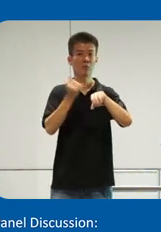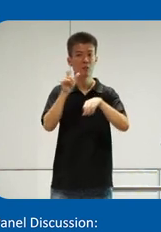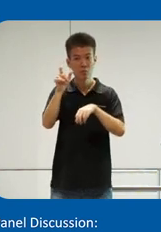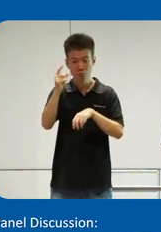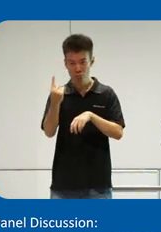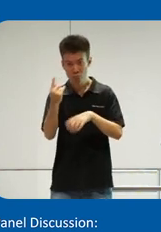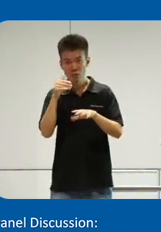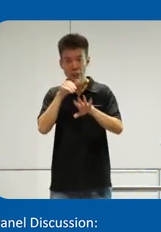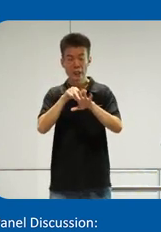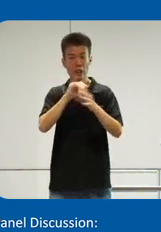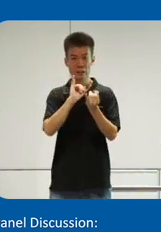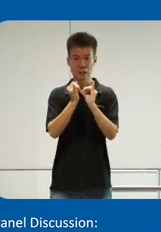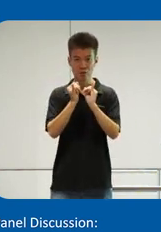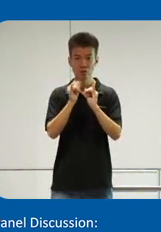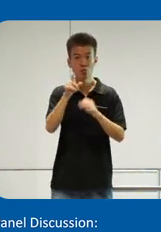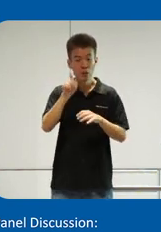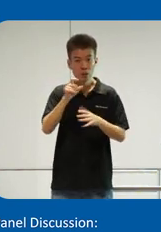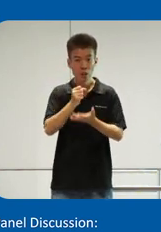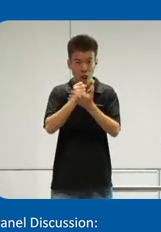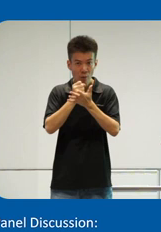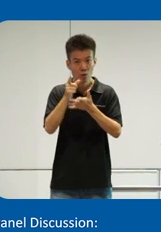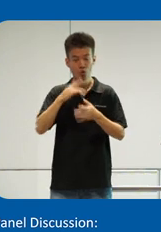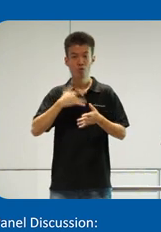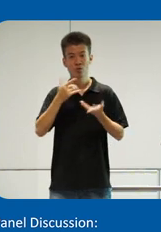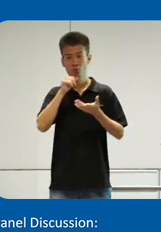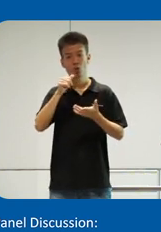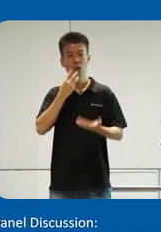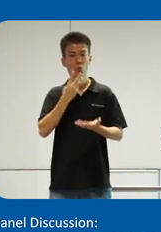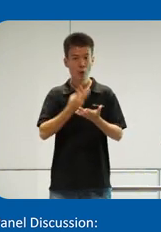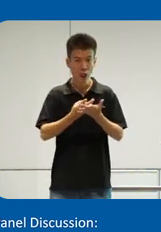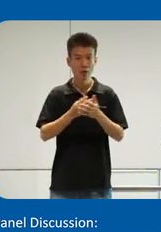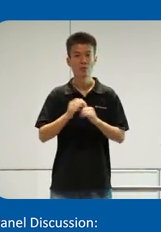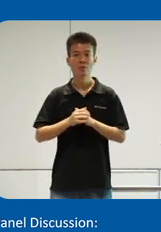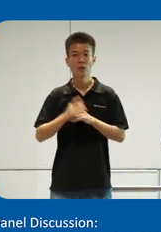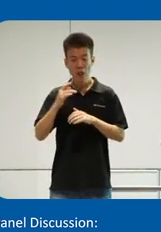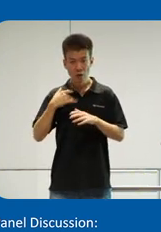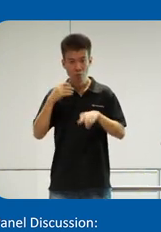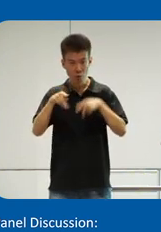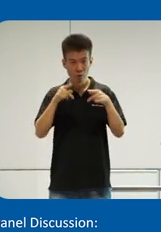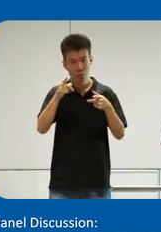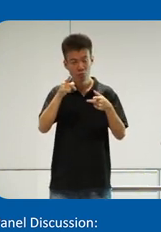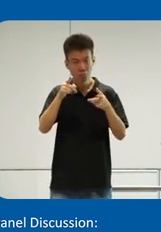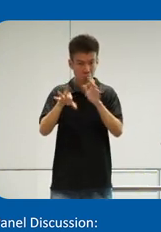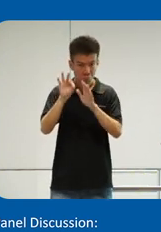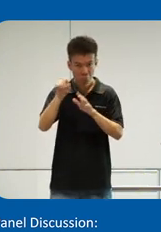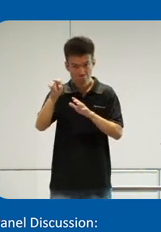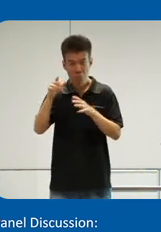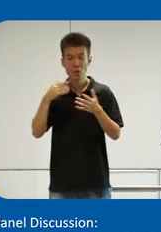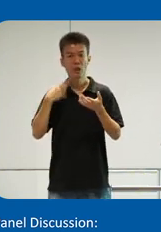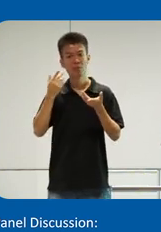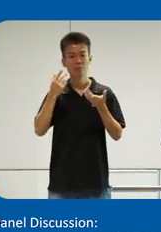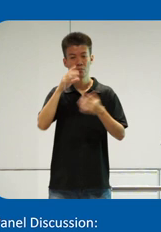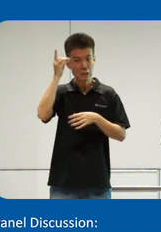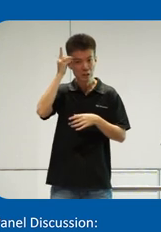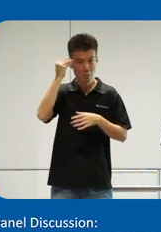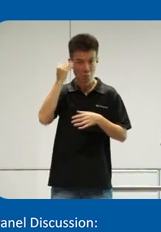at the interchange, if you need help, if you are feeling unwell, if there is people that you spot having dementia,